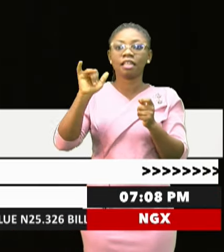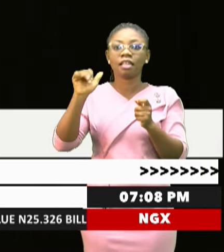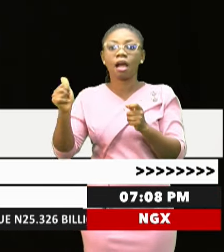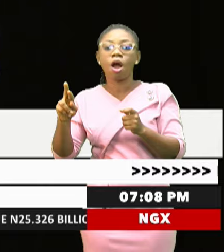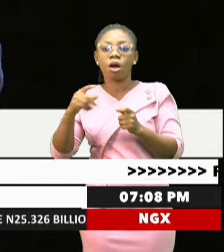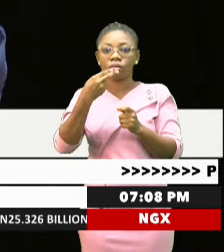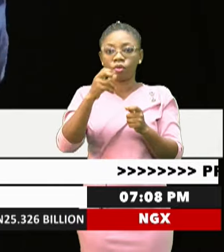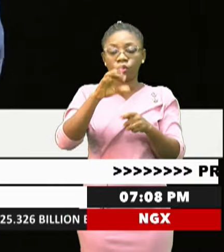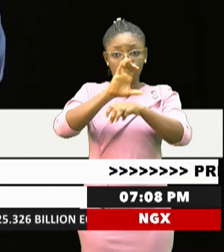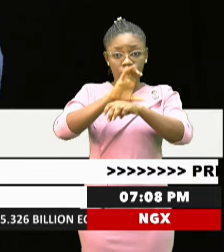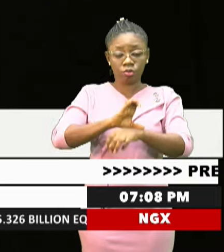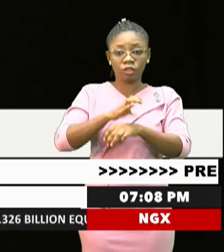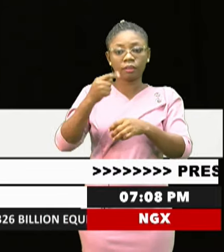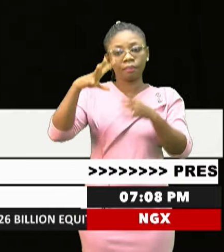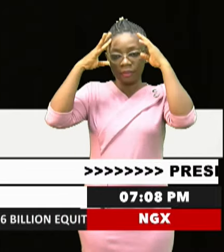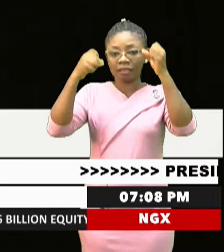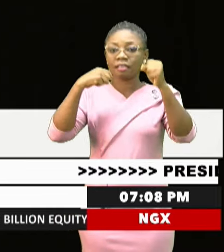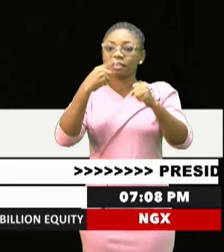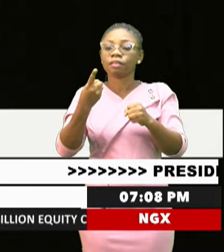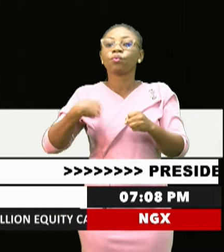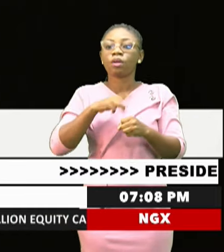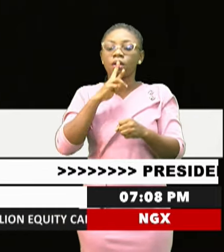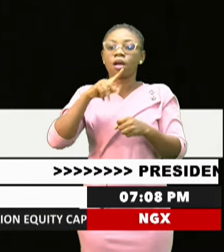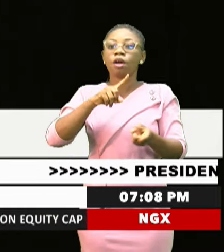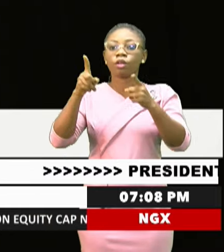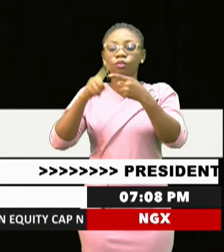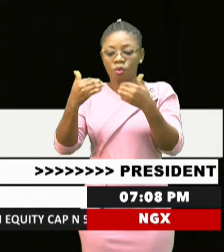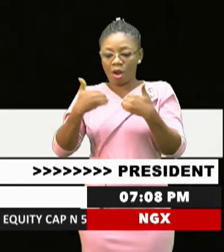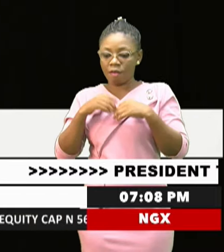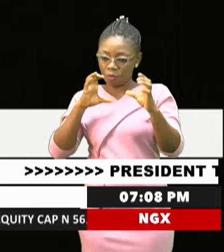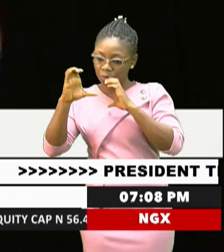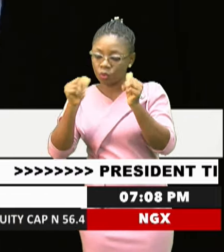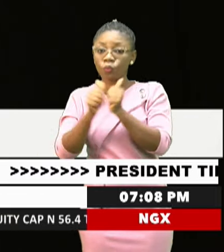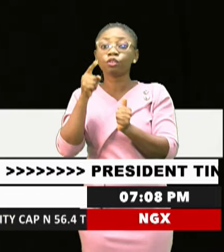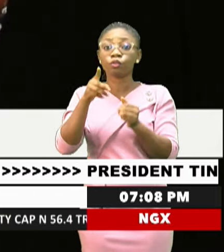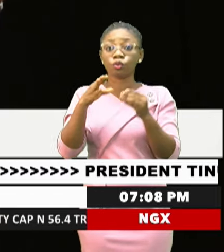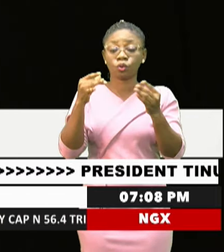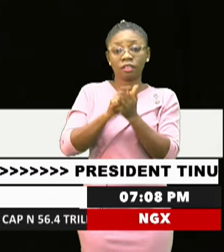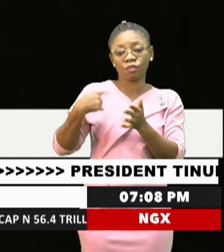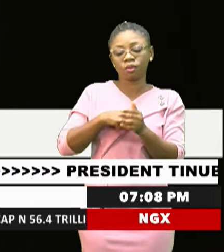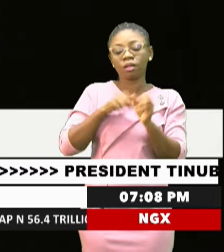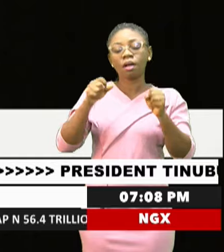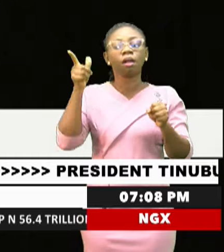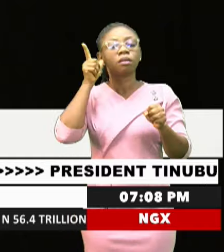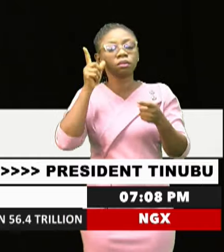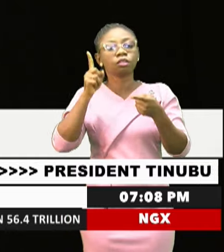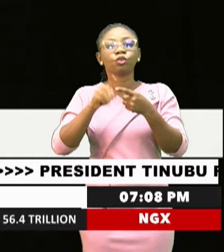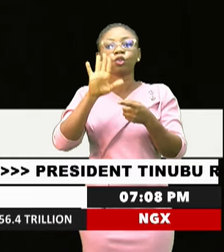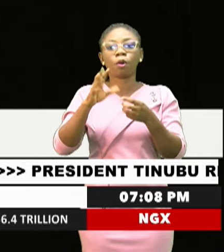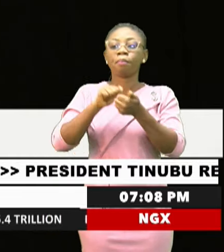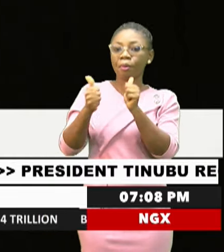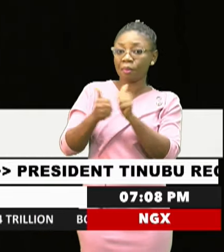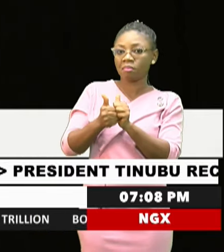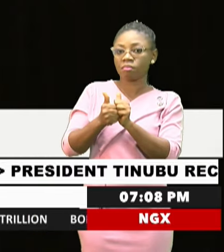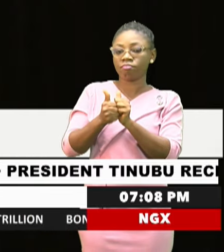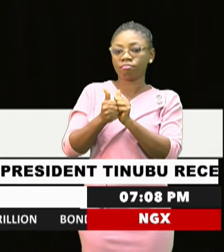the President said, and I quote, We are going to have a conversation with you so that we can listen to your issues. End